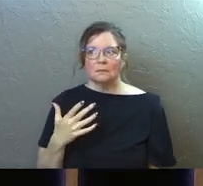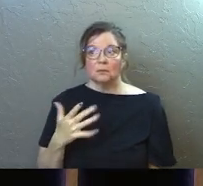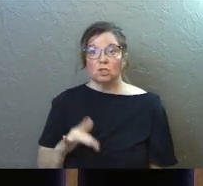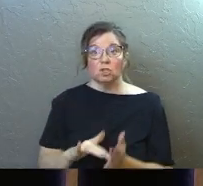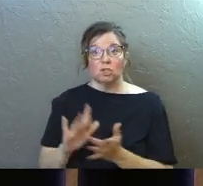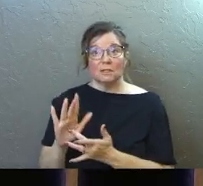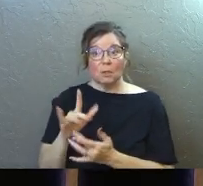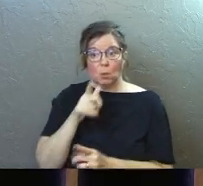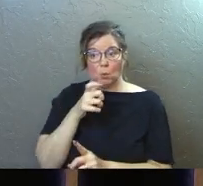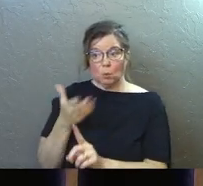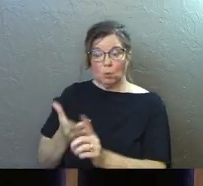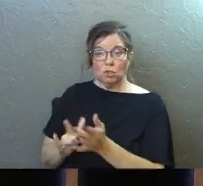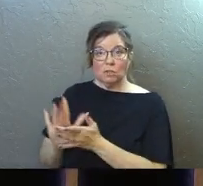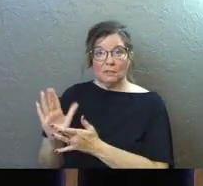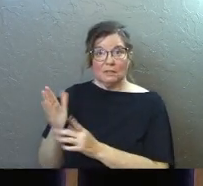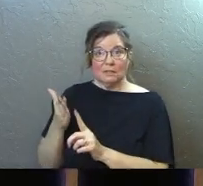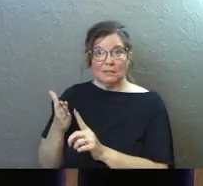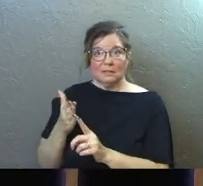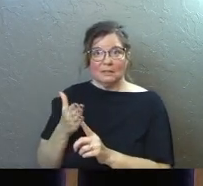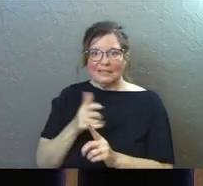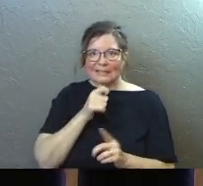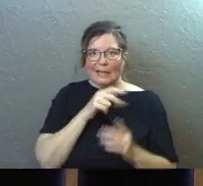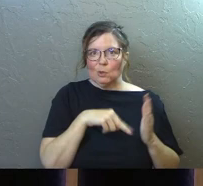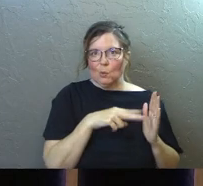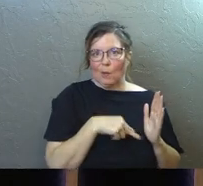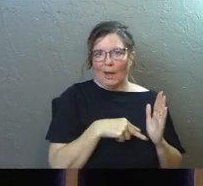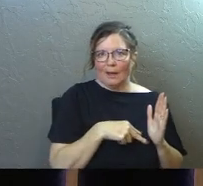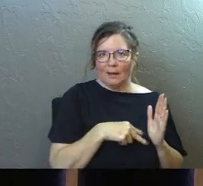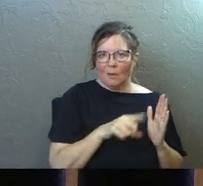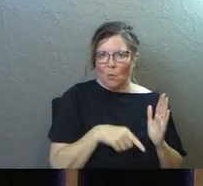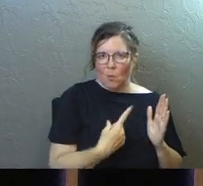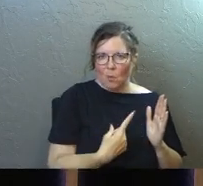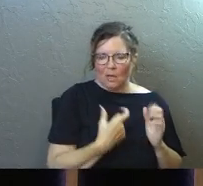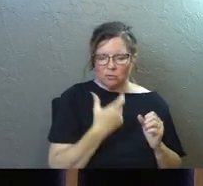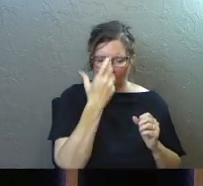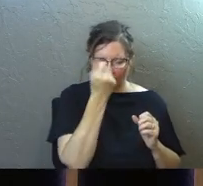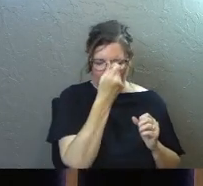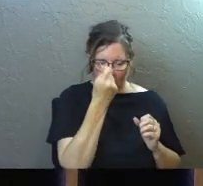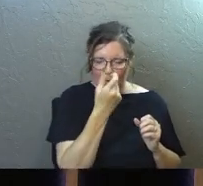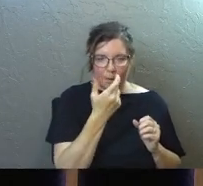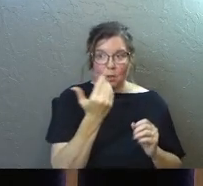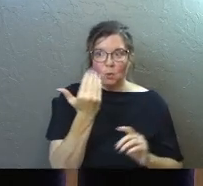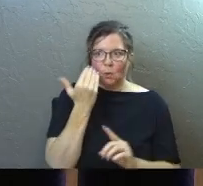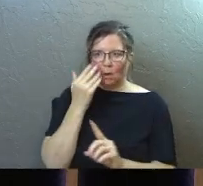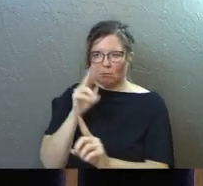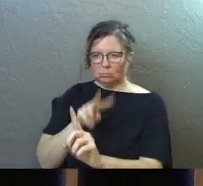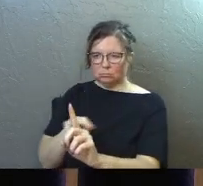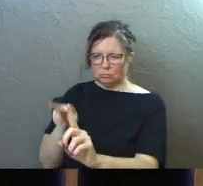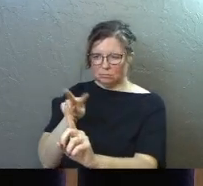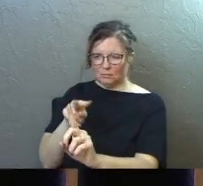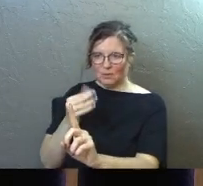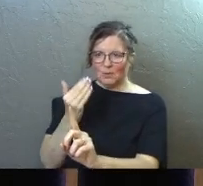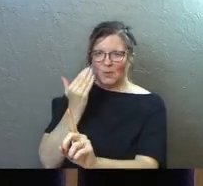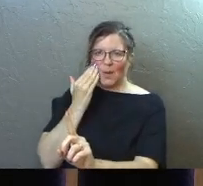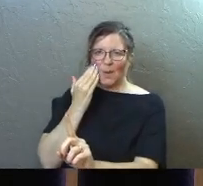That Jesus and who Jesus is isn't stuff that you read in a book somewhere and tried to memorize? Like you know him.